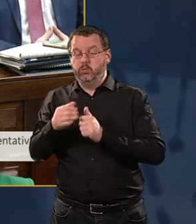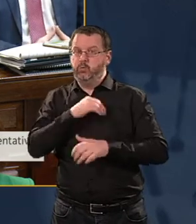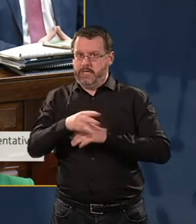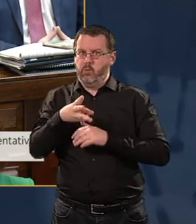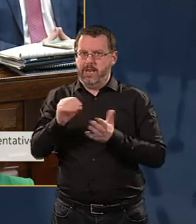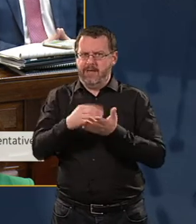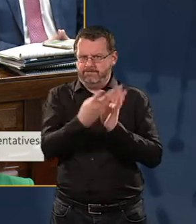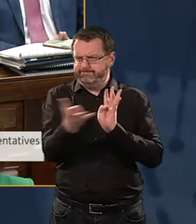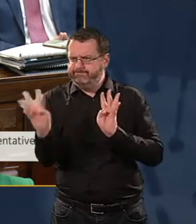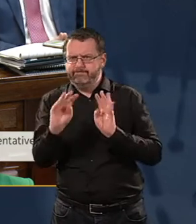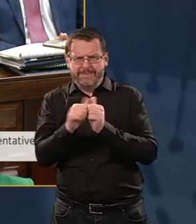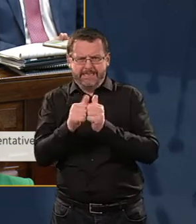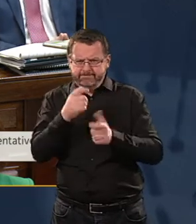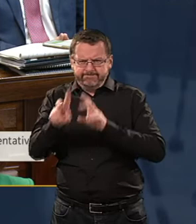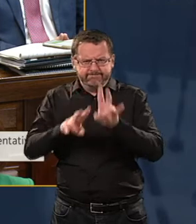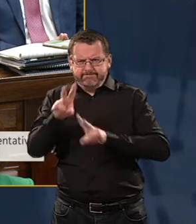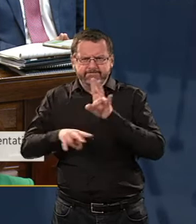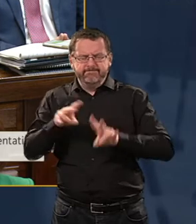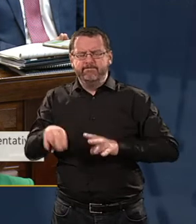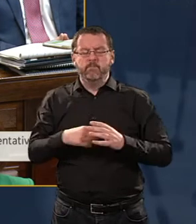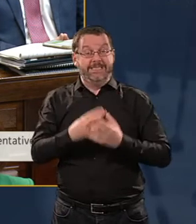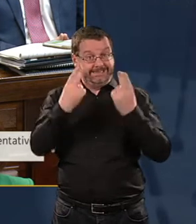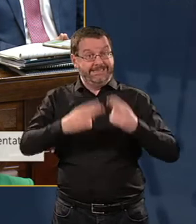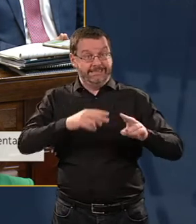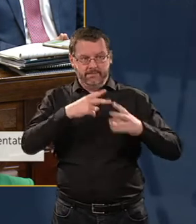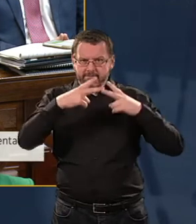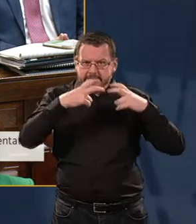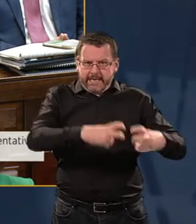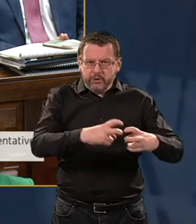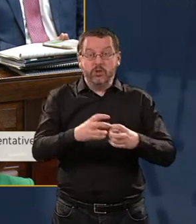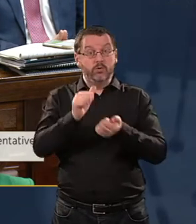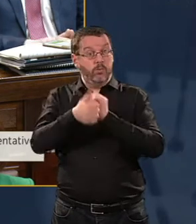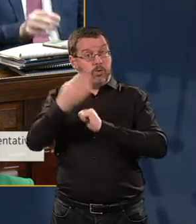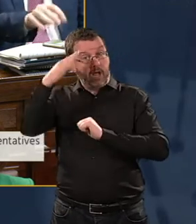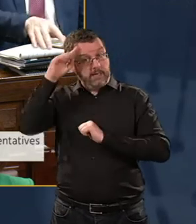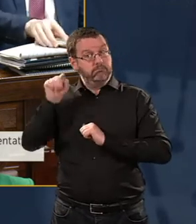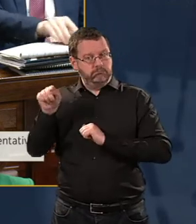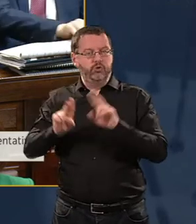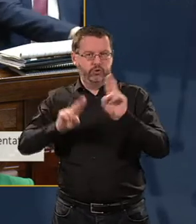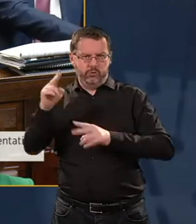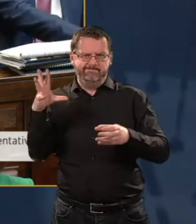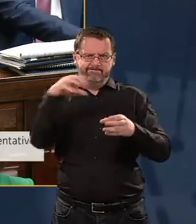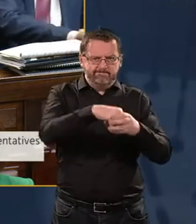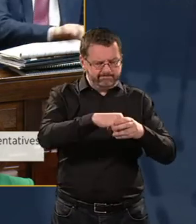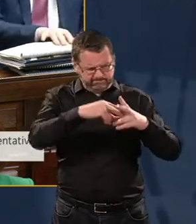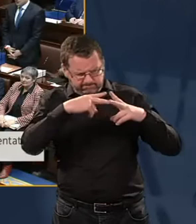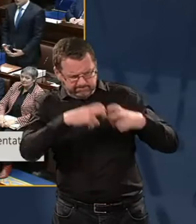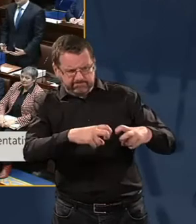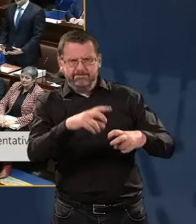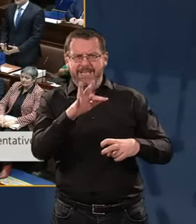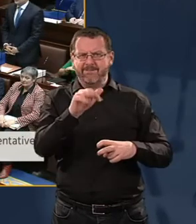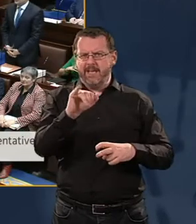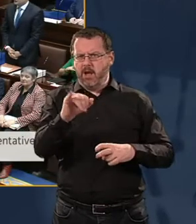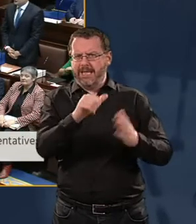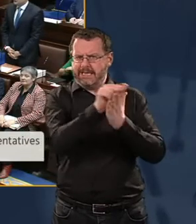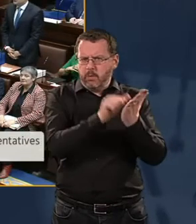necessary, investigations by Sport Ireland into the accounts and the finances of FAI, and also it